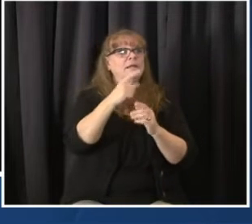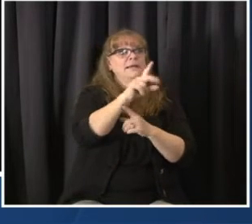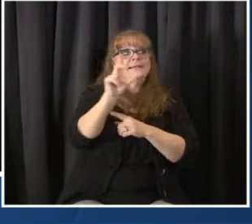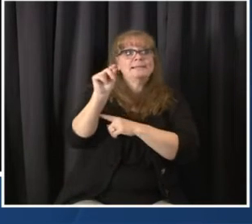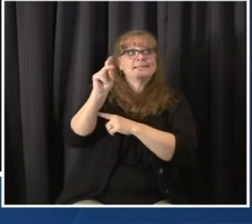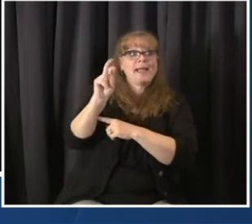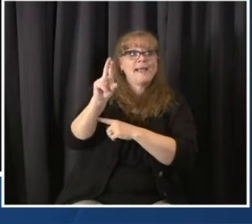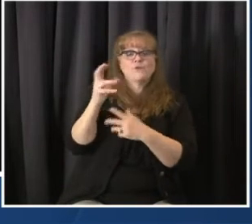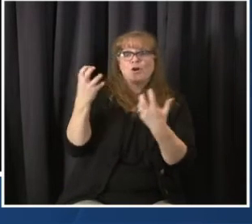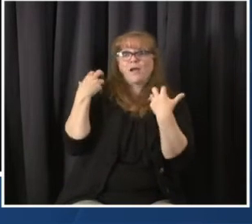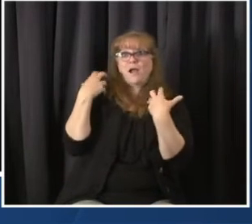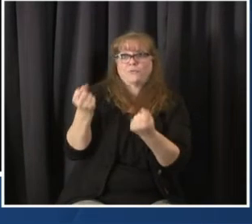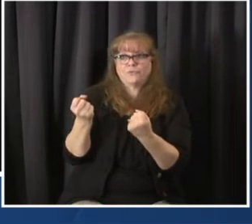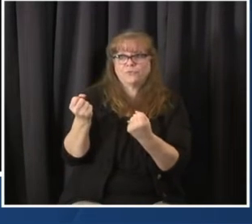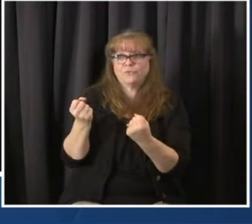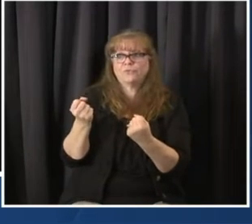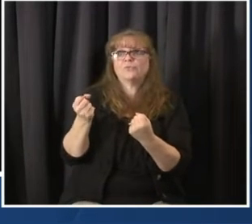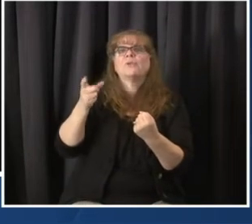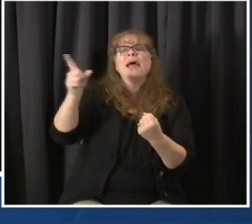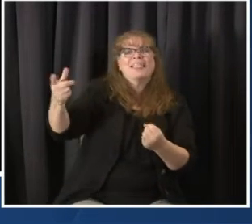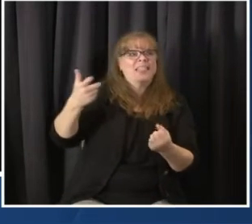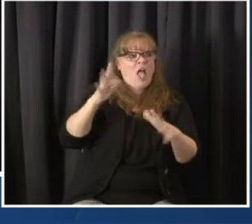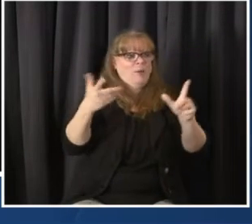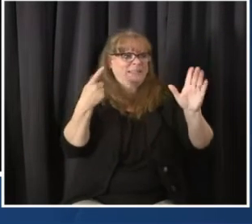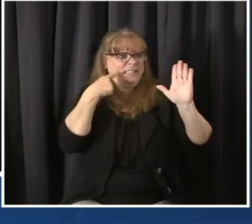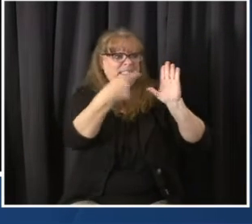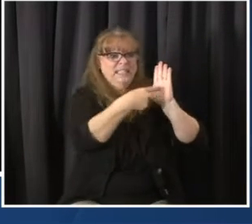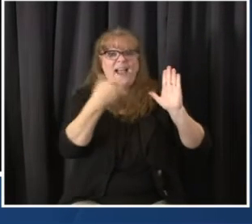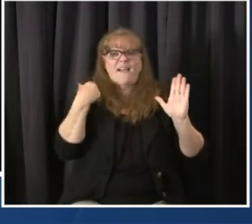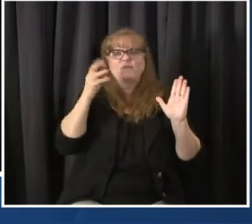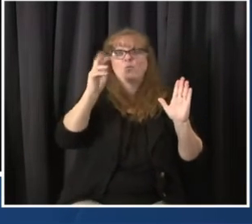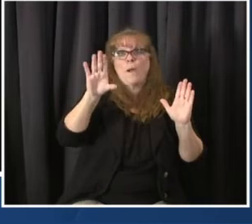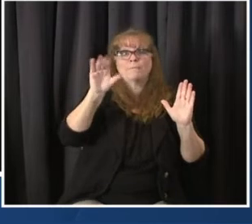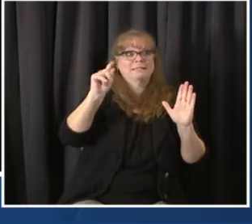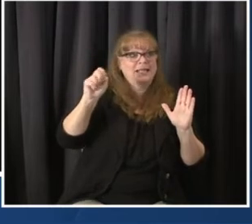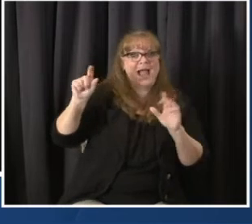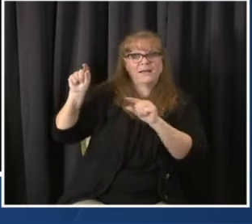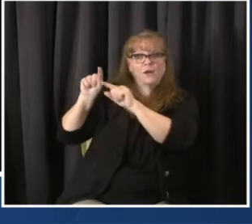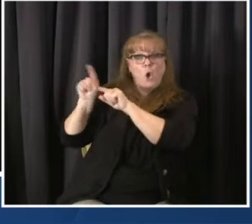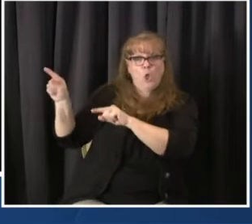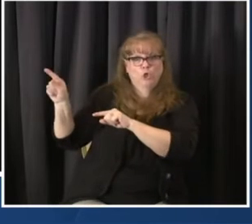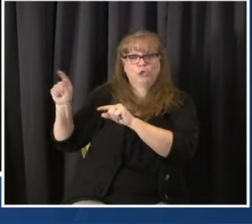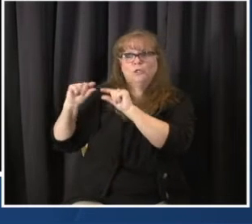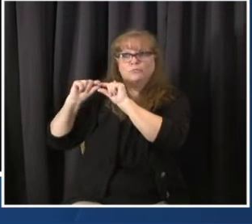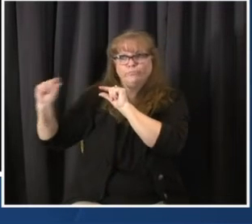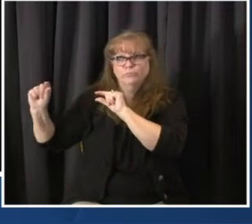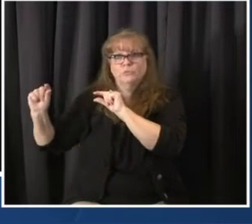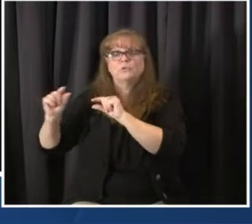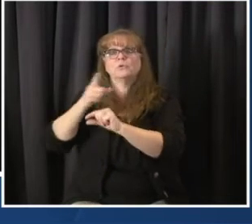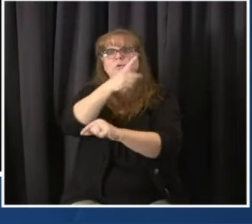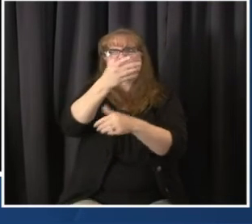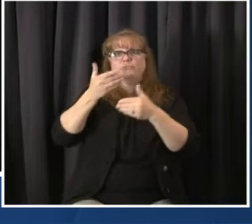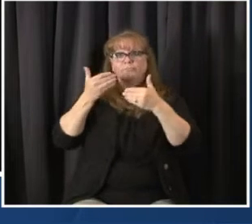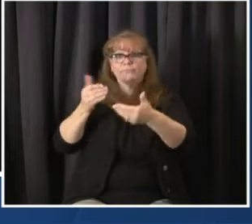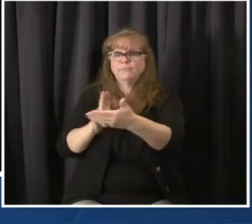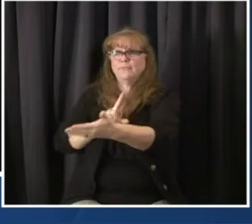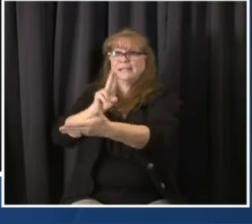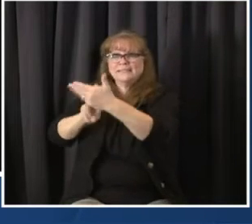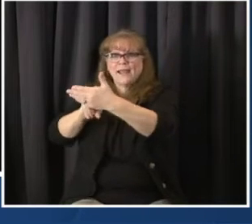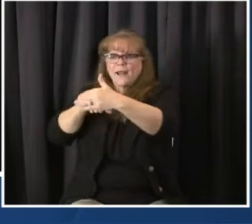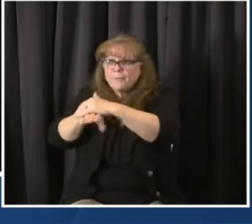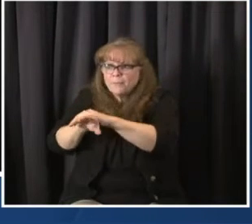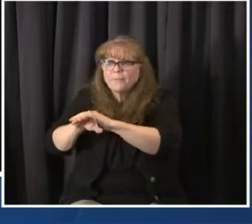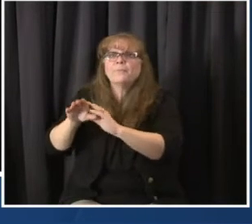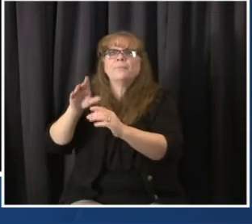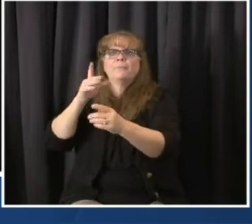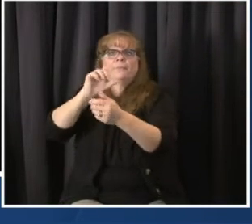who's 70 and up who had contact with with Denver Health to do that. Centura Health Centura hospitals across the